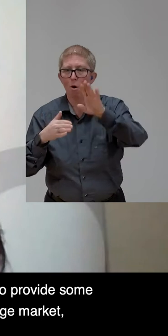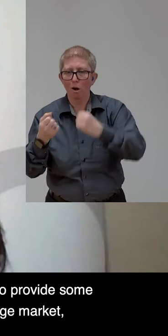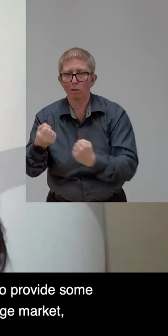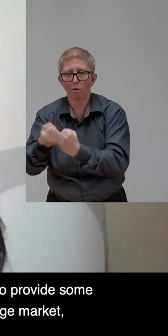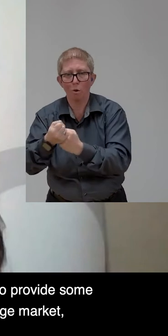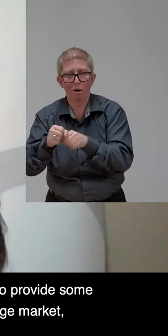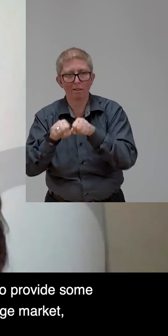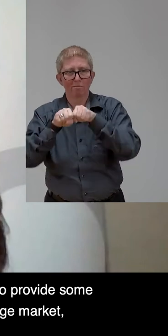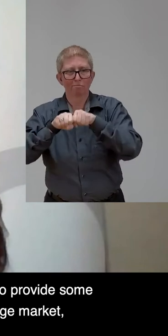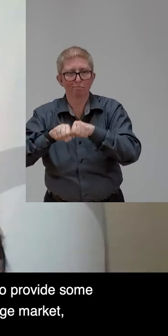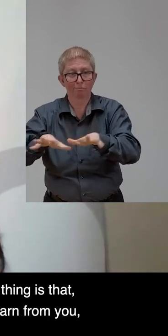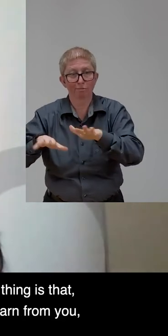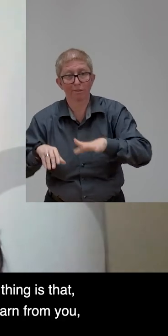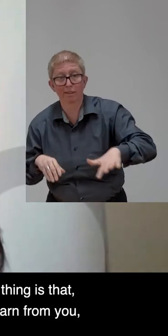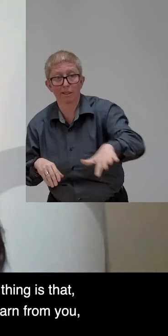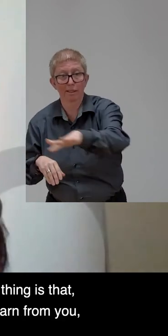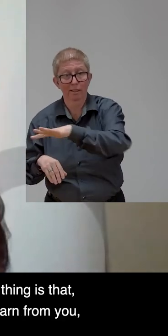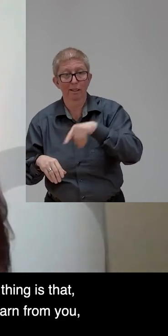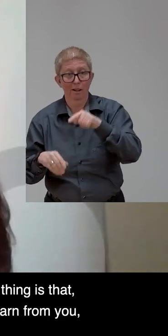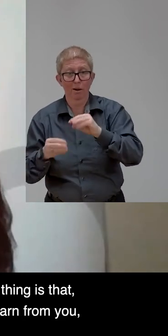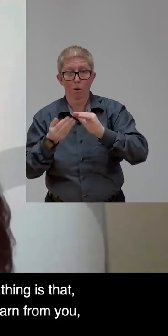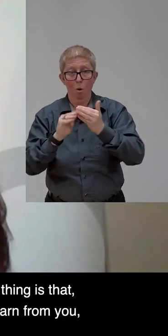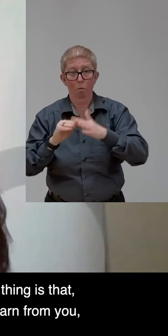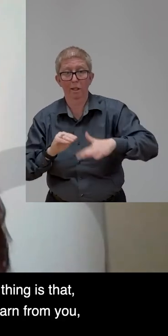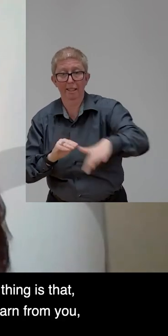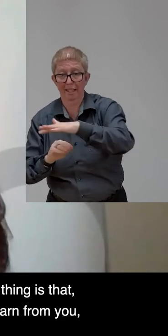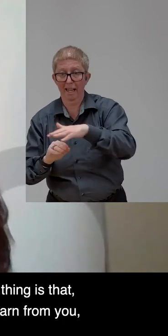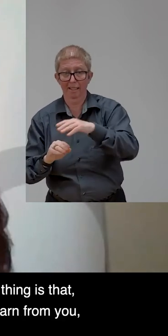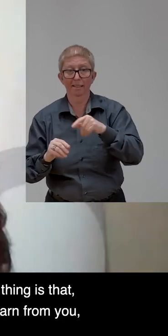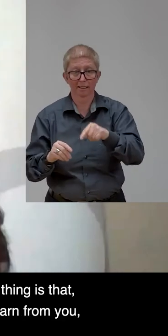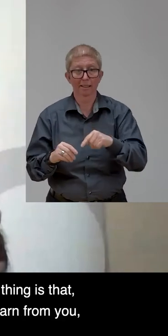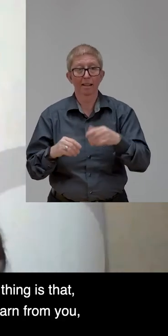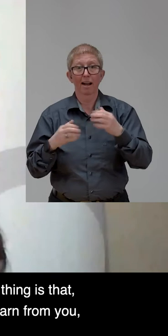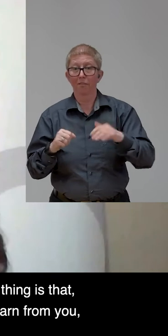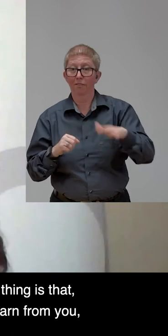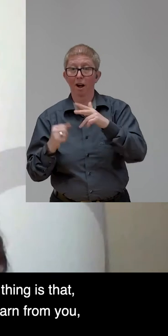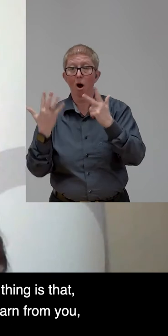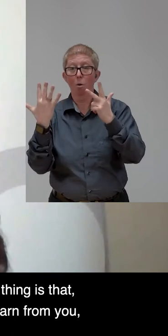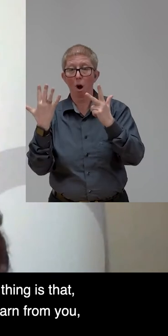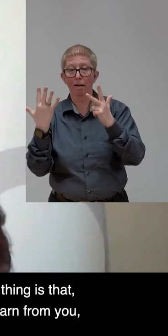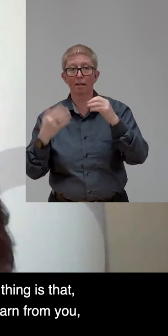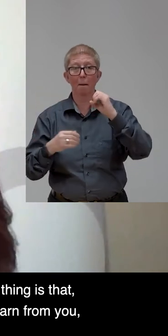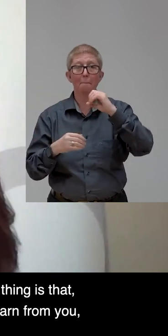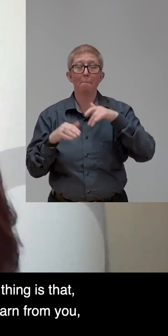a huge market, probably 8 million or much more